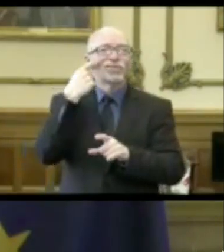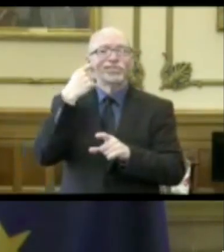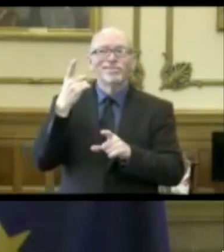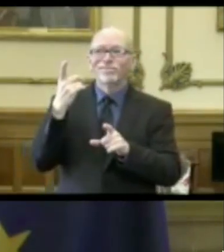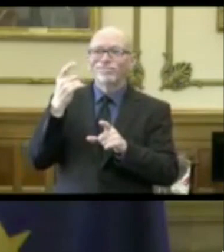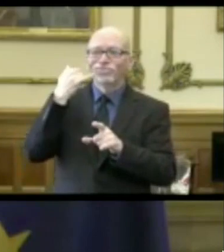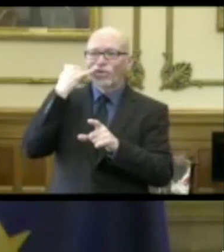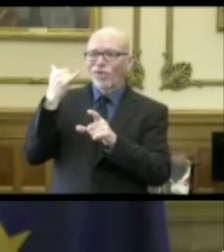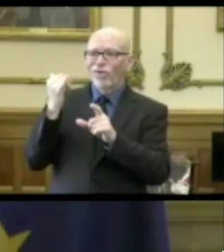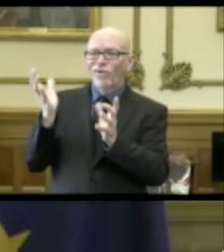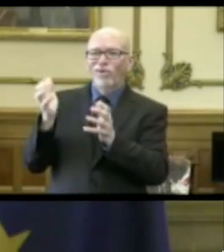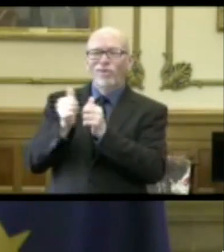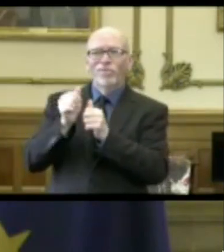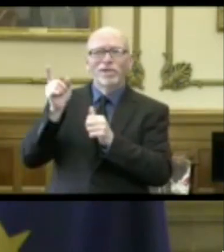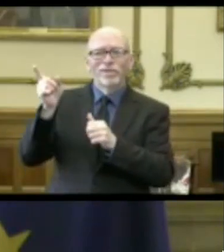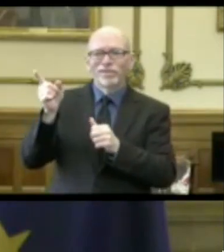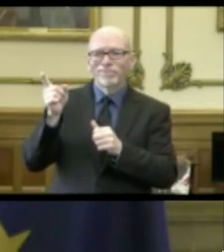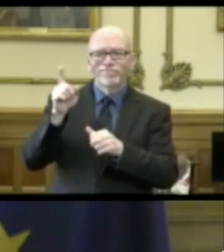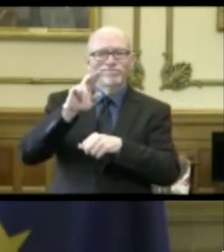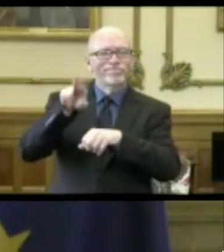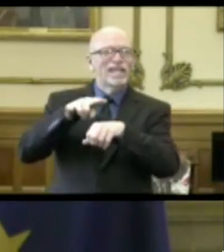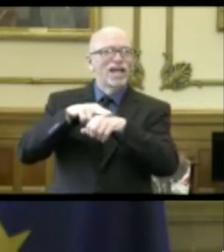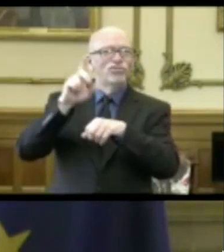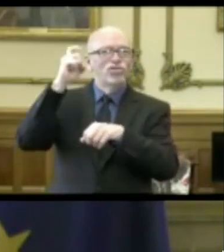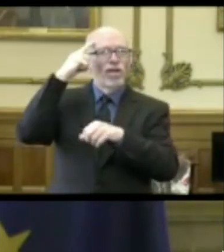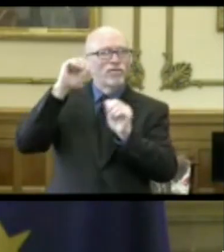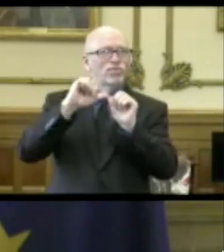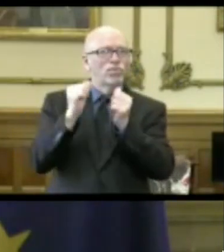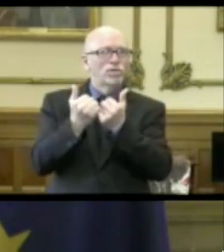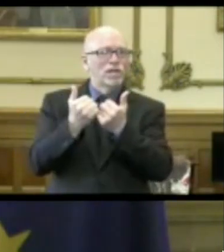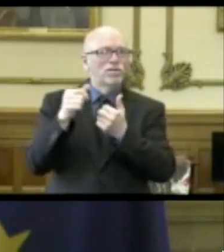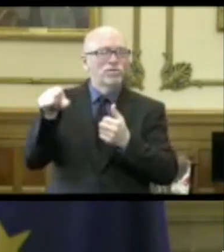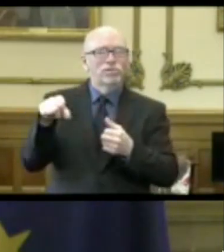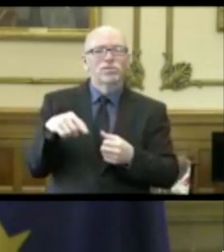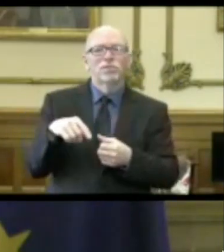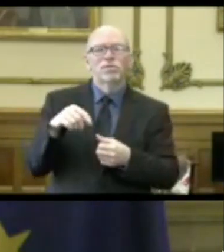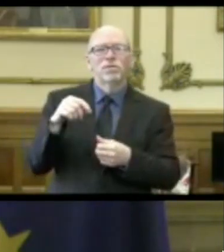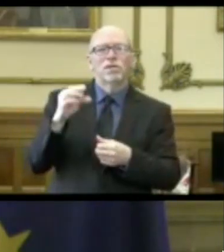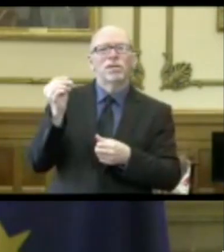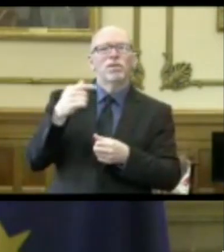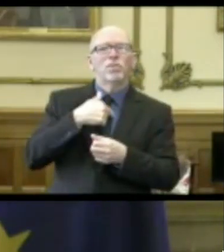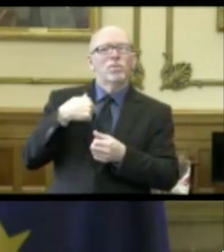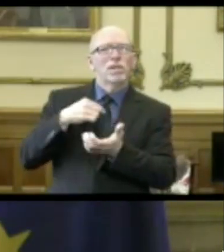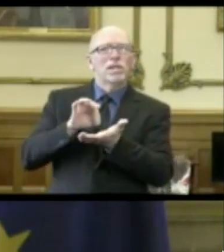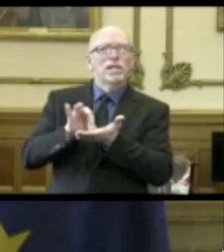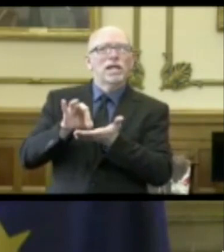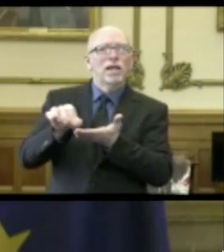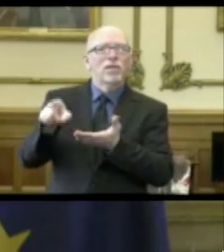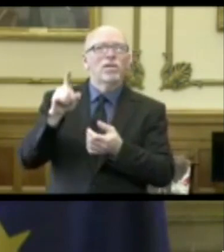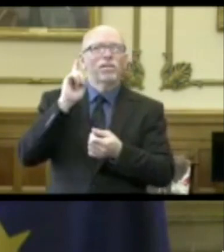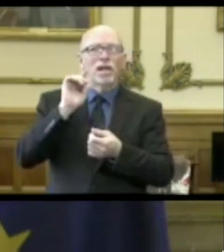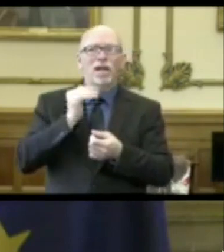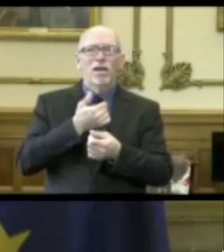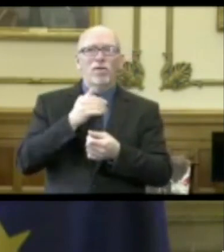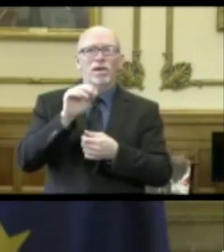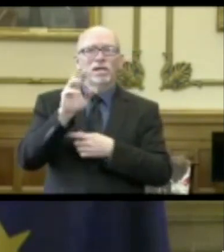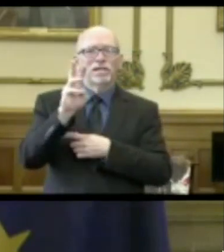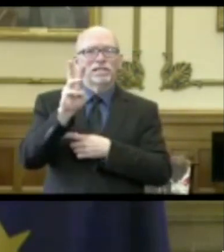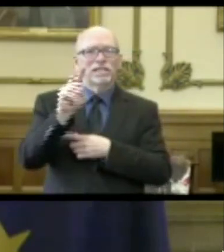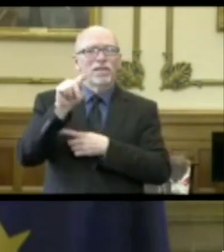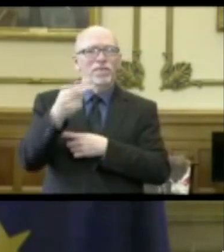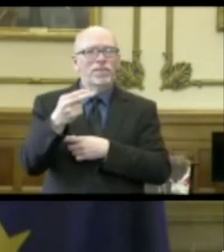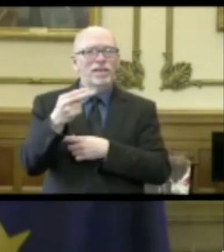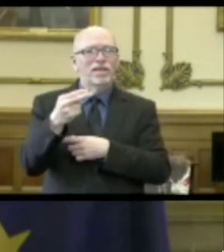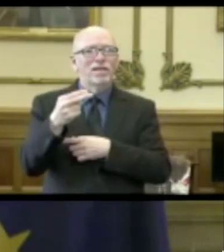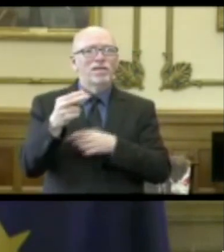call with, with the National Governors Association and we counted it was our 16th conference